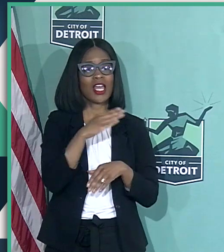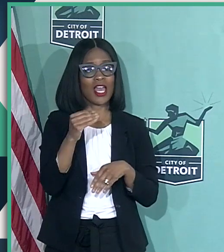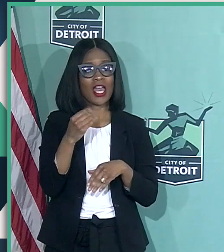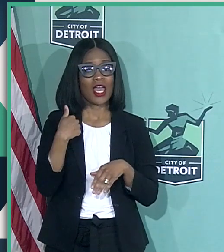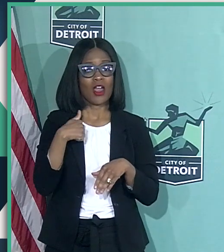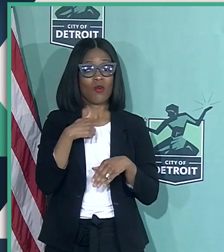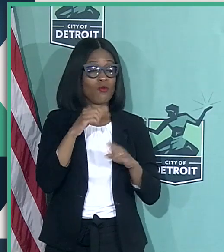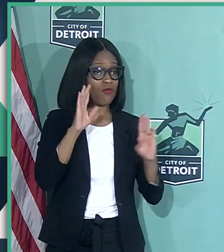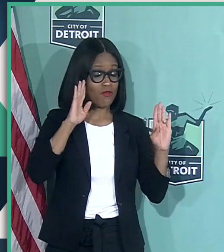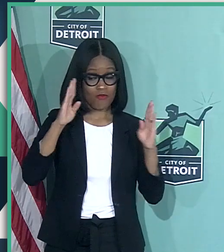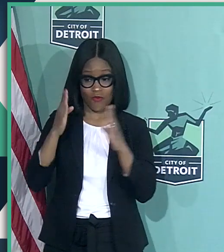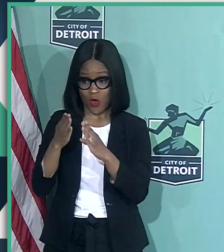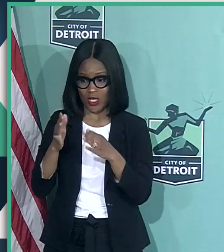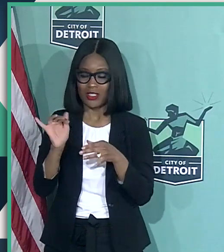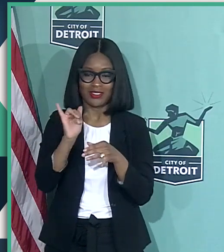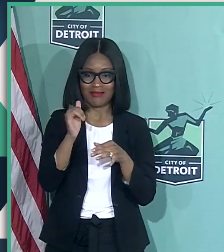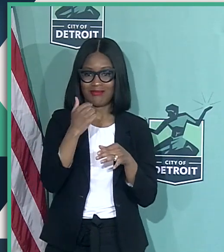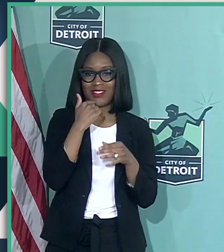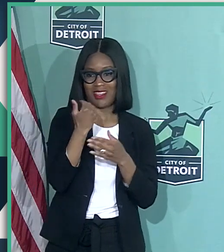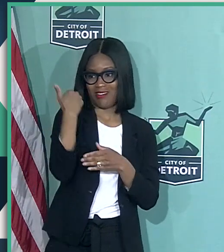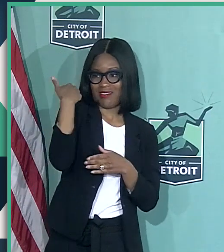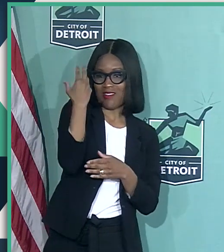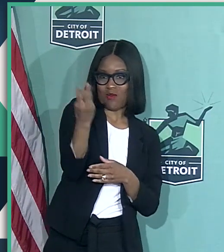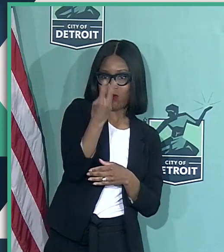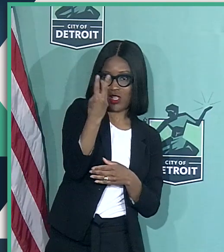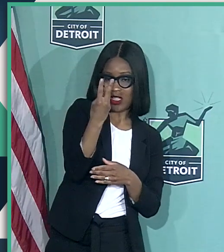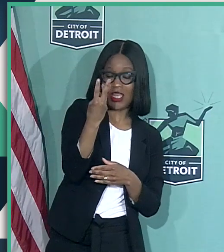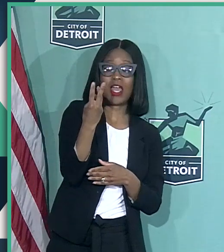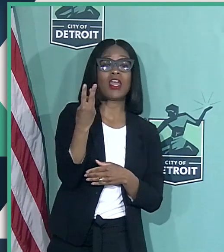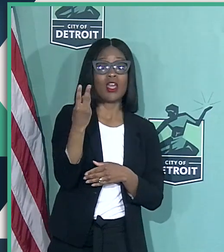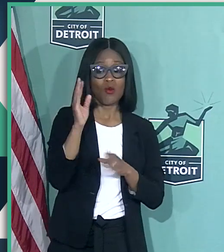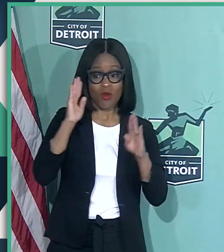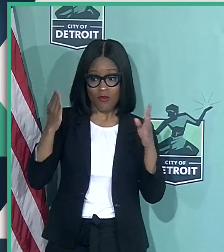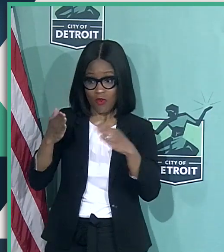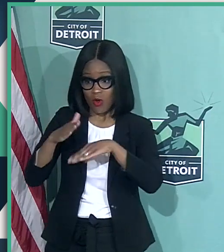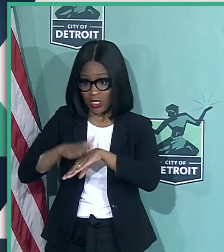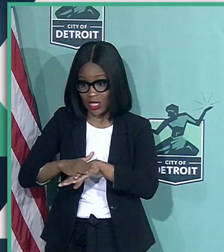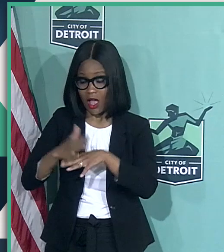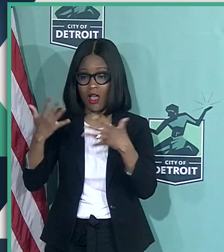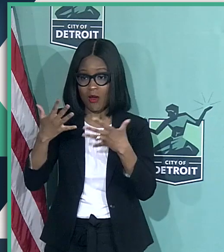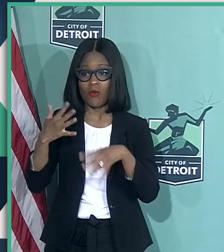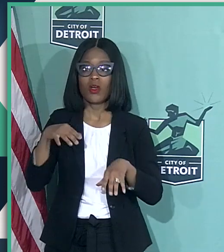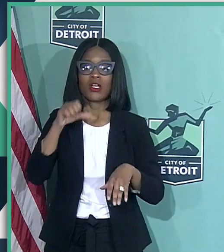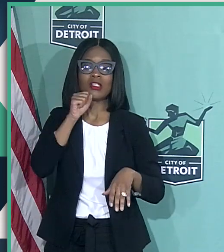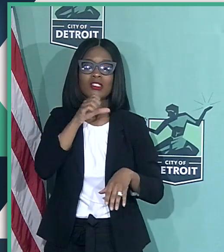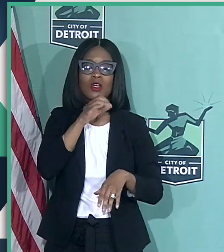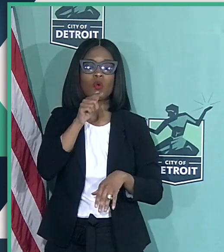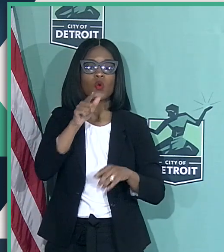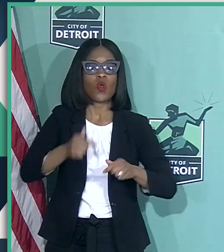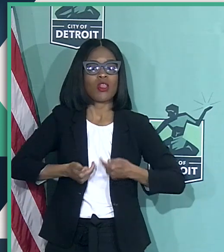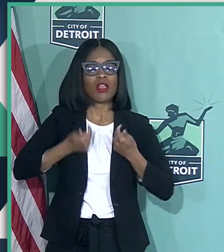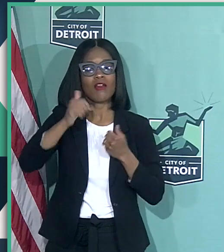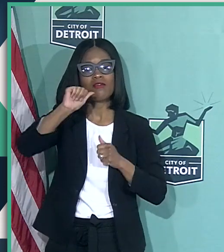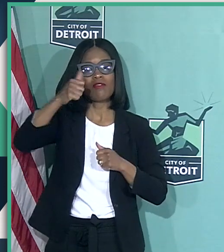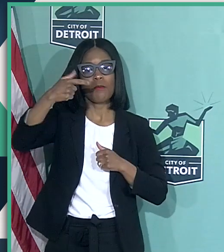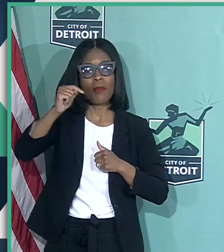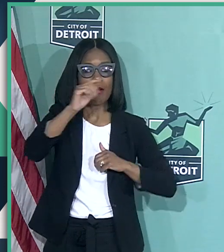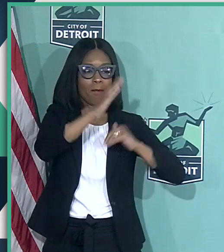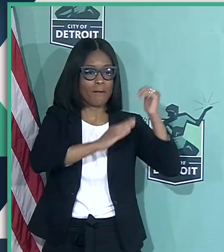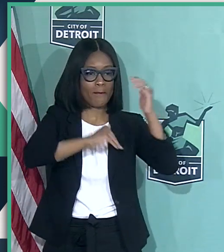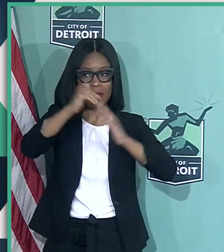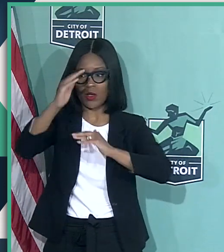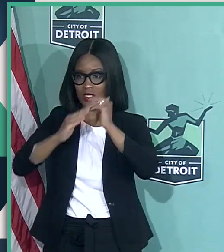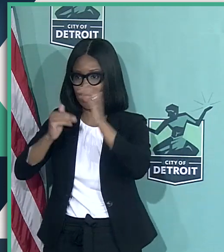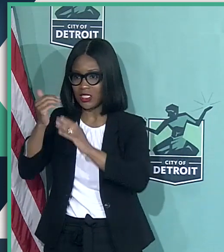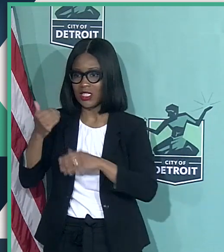shifting focus, as I mentioned on Wednesday. We're shifting focus to the seniors who are living in apartment buildings. We